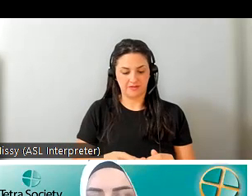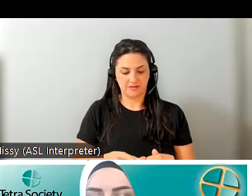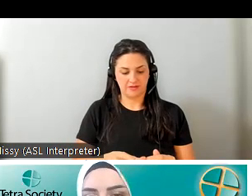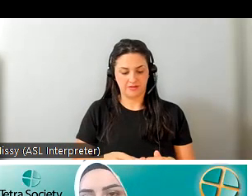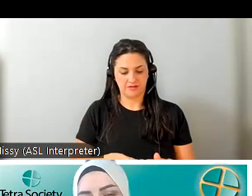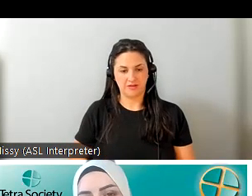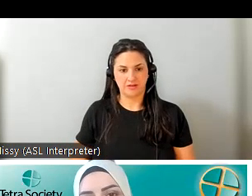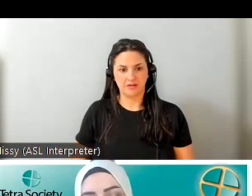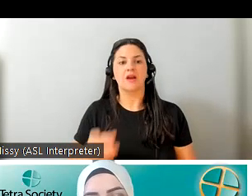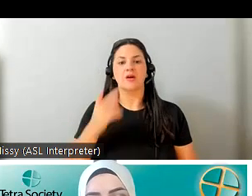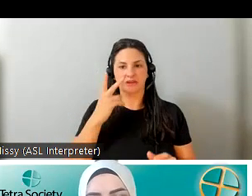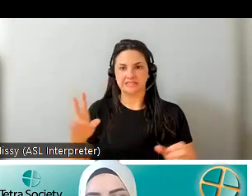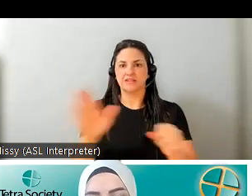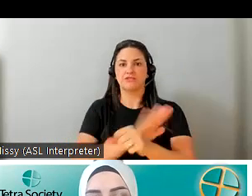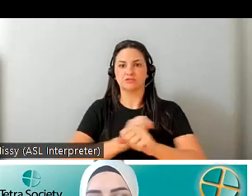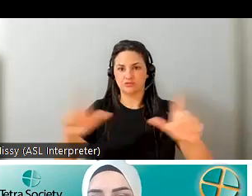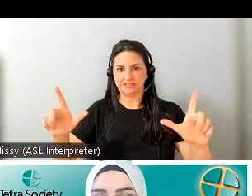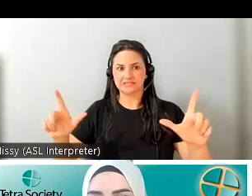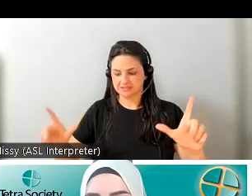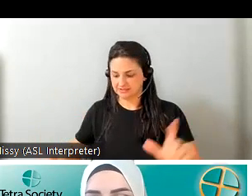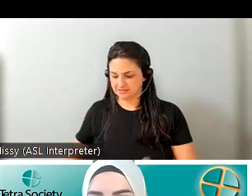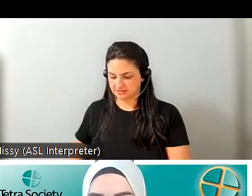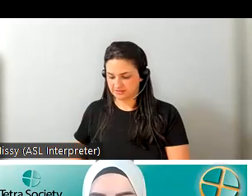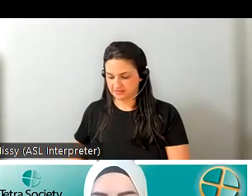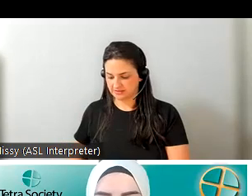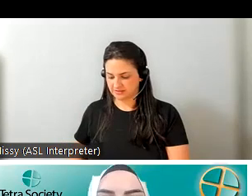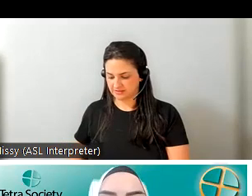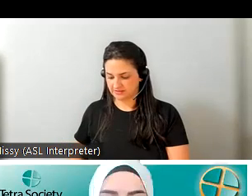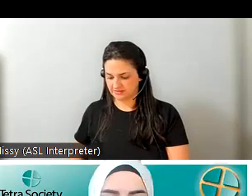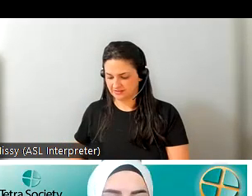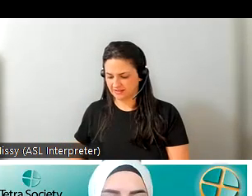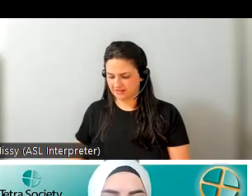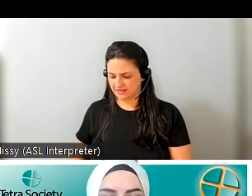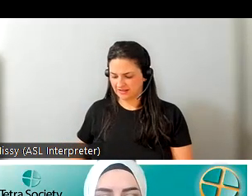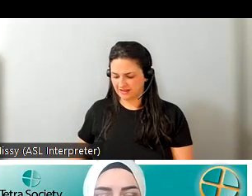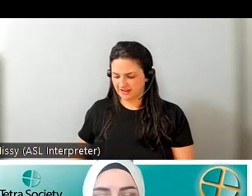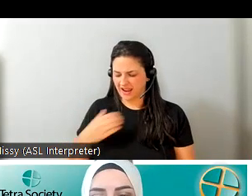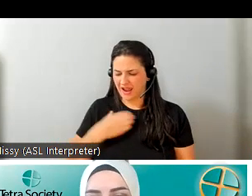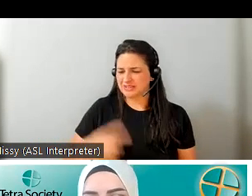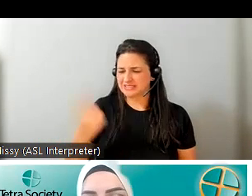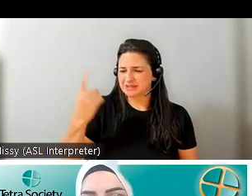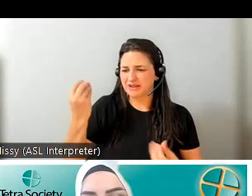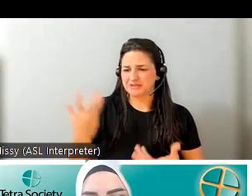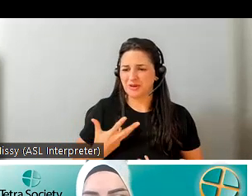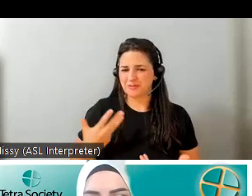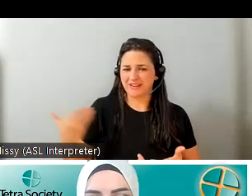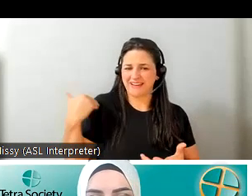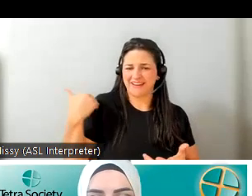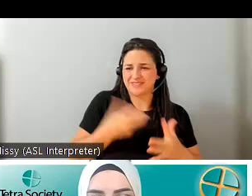see your full screen now oh my gosh i wish if someone may just call me out right from the beginning okay